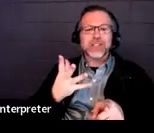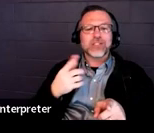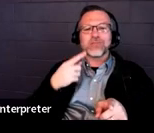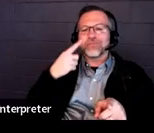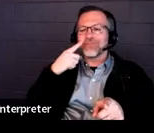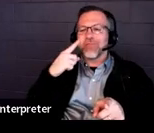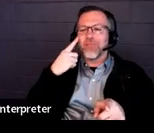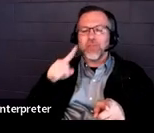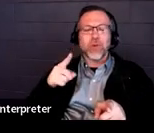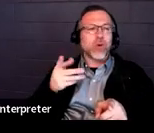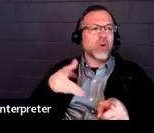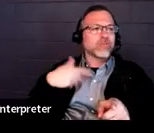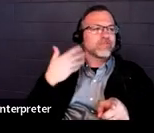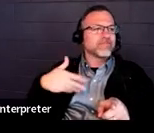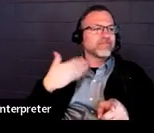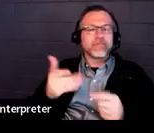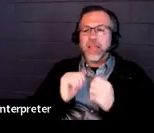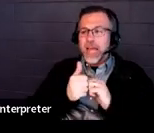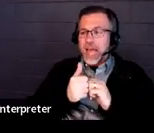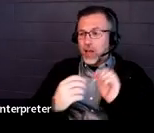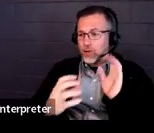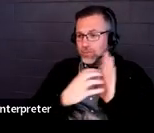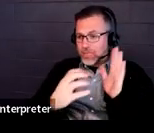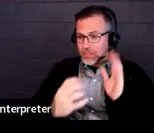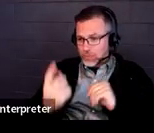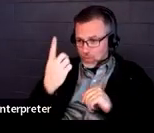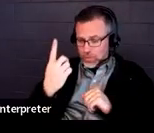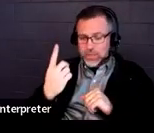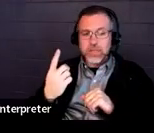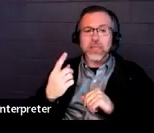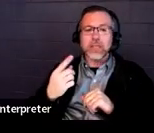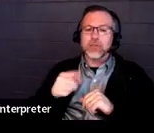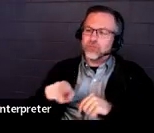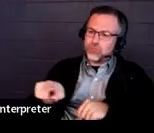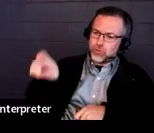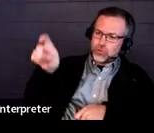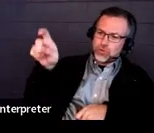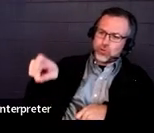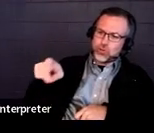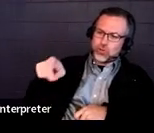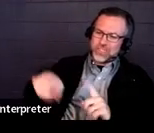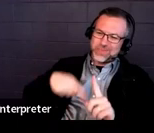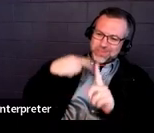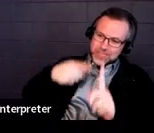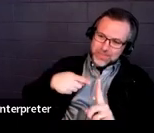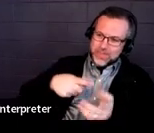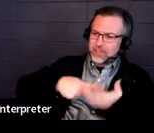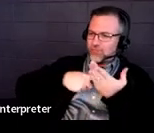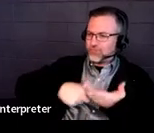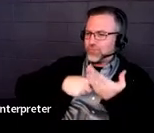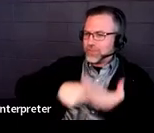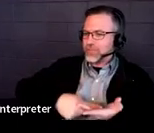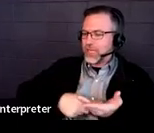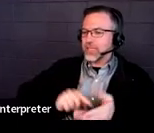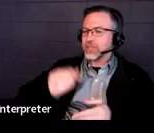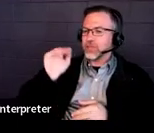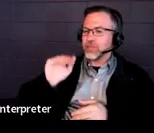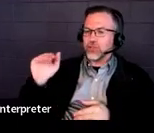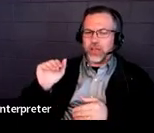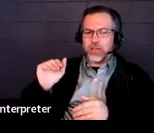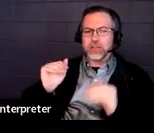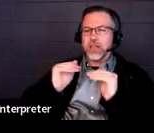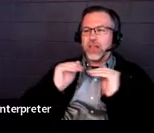in this section one, you should specifically discuss the child's current level of academic performance.